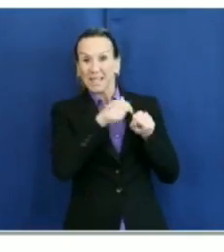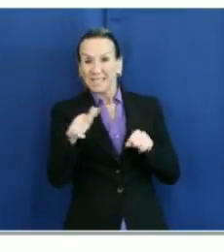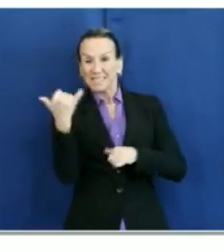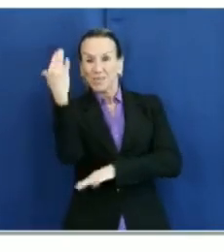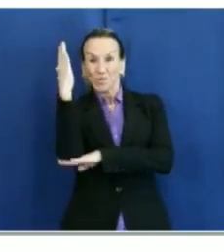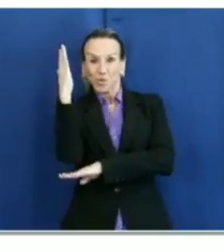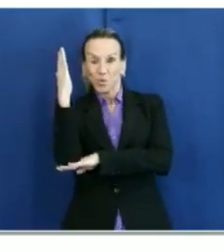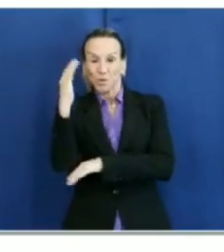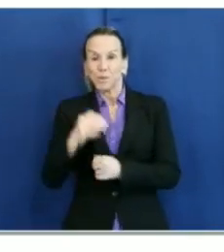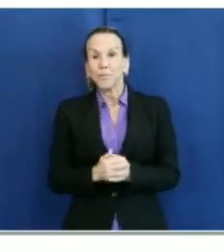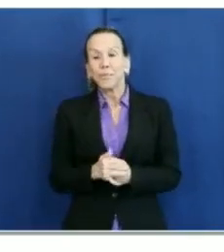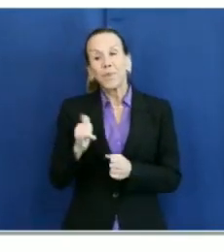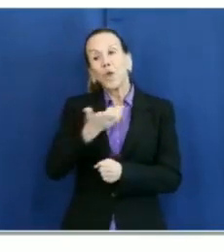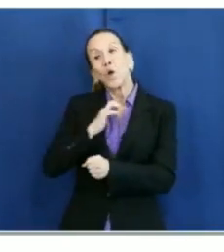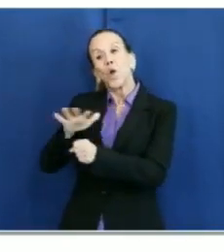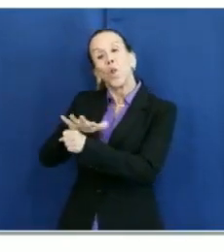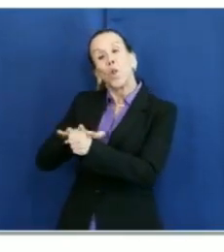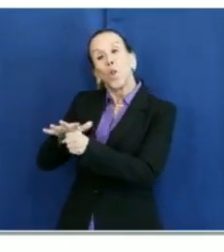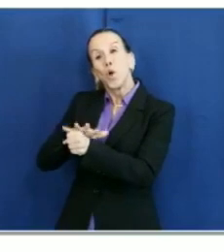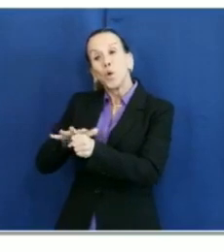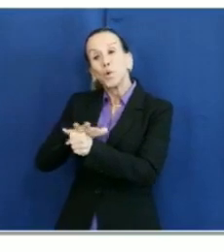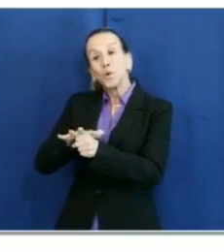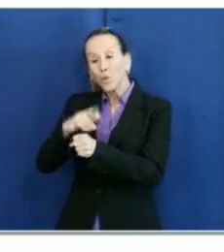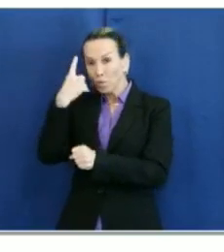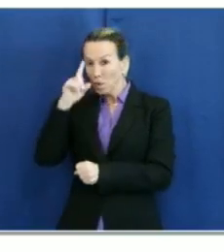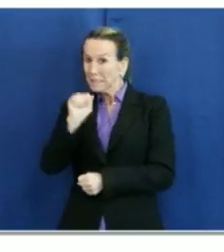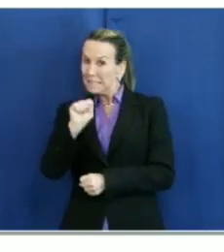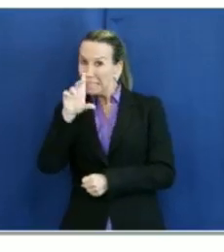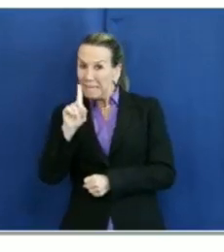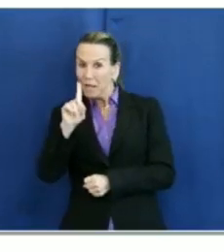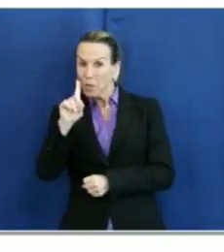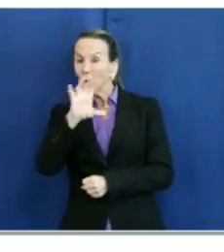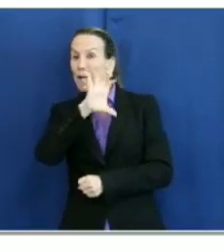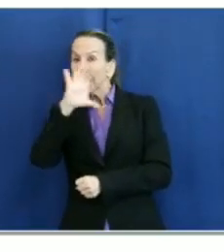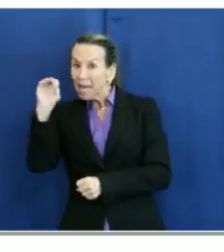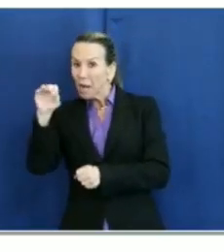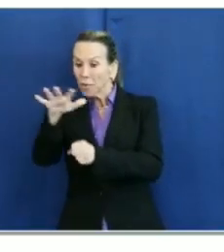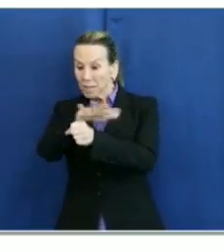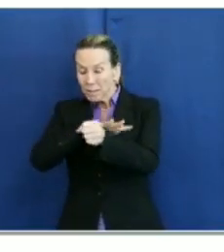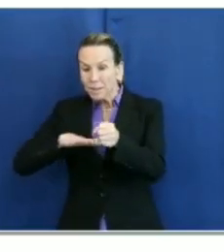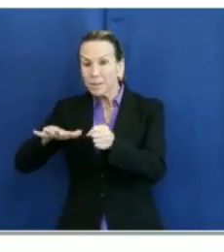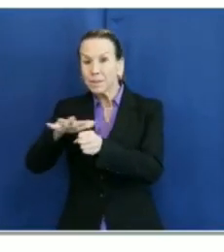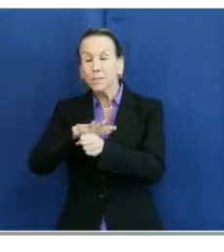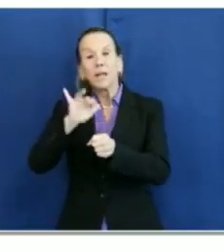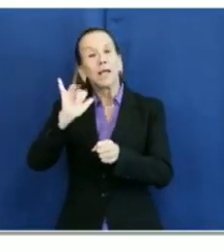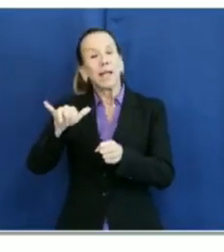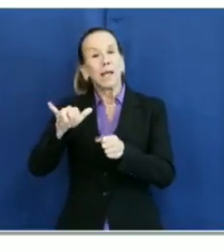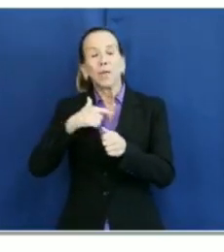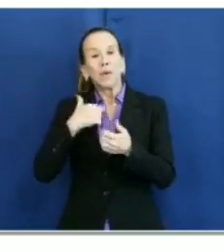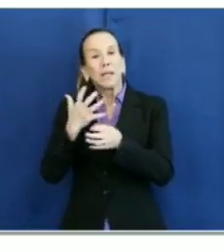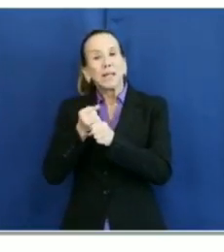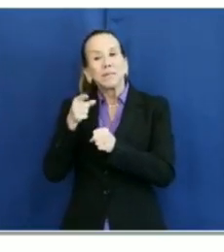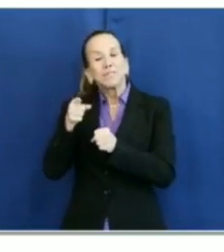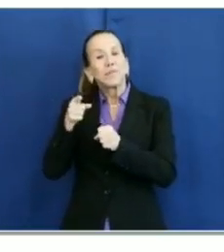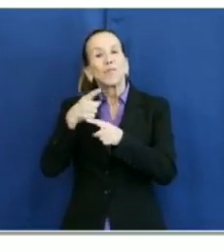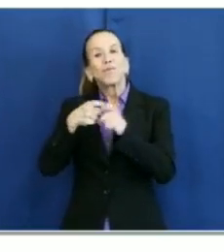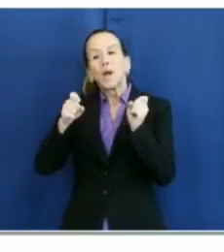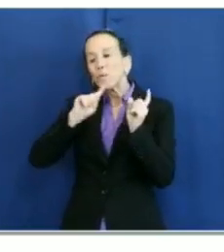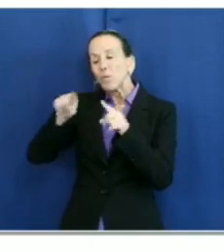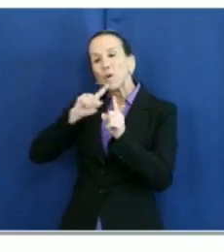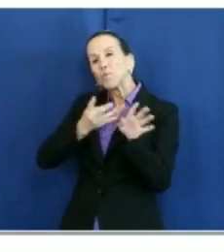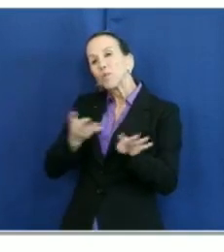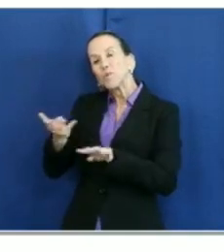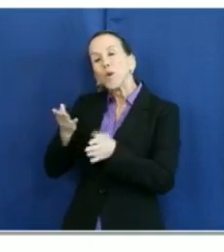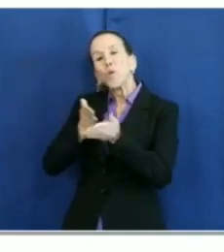Our local statistics for San Diego County is generated through reports that come into our